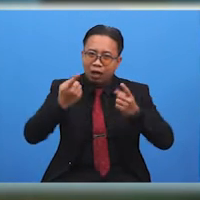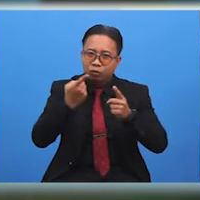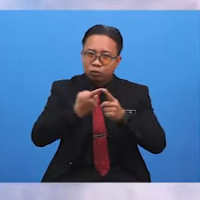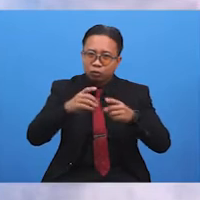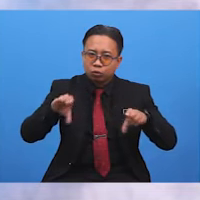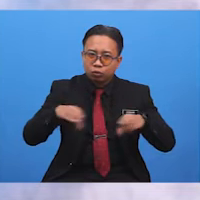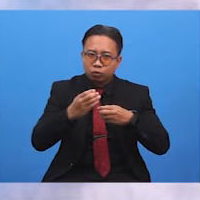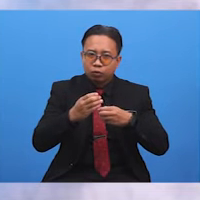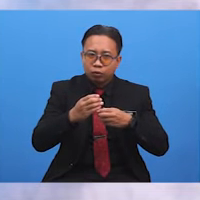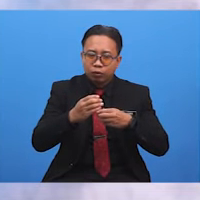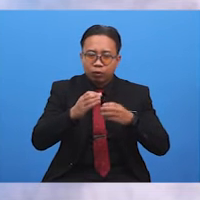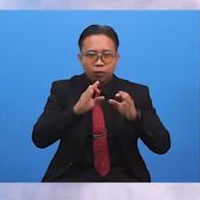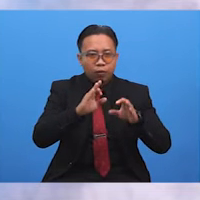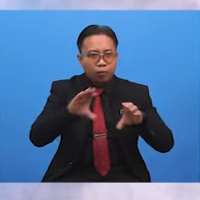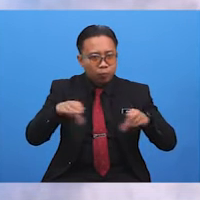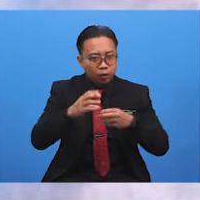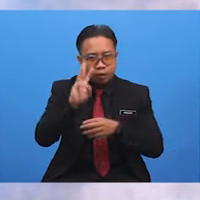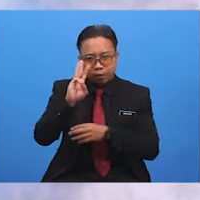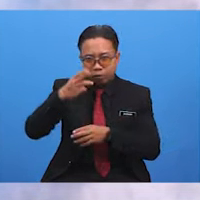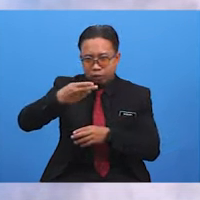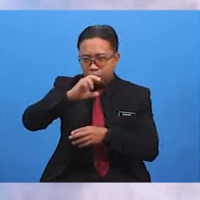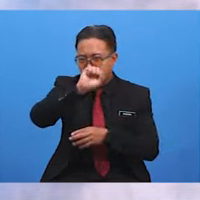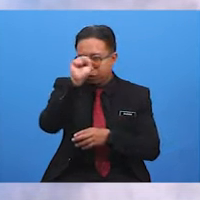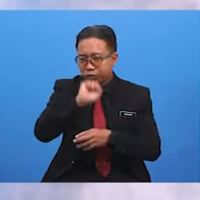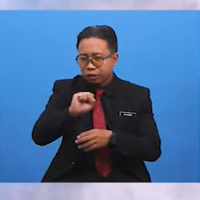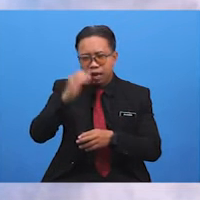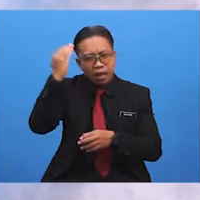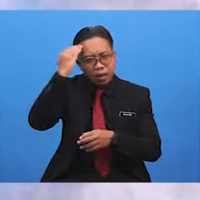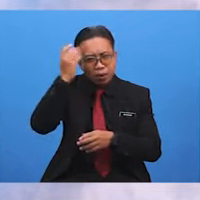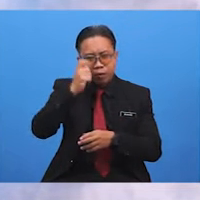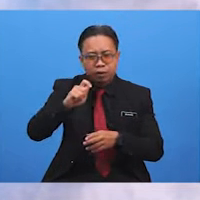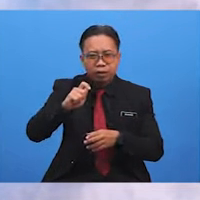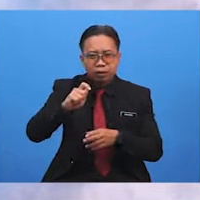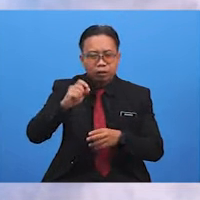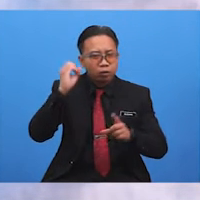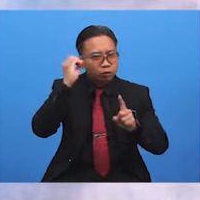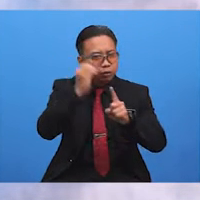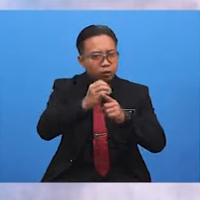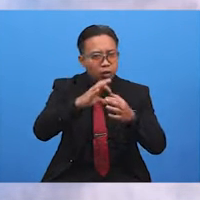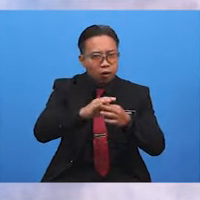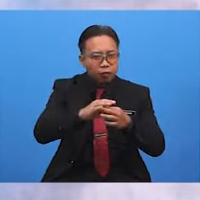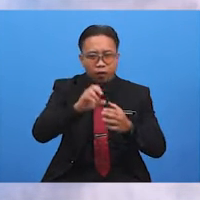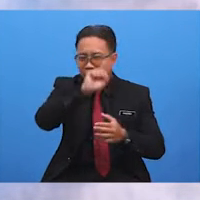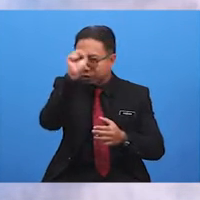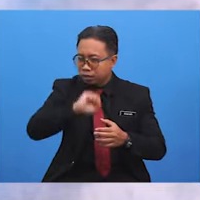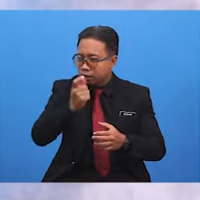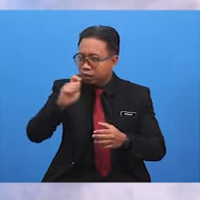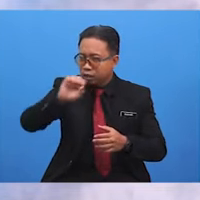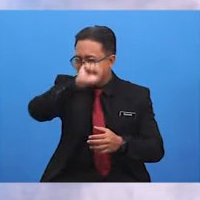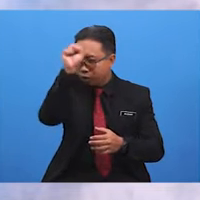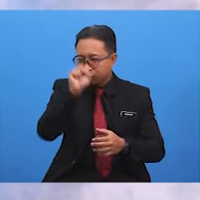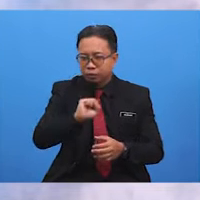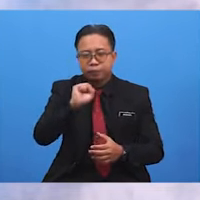to form WH questions and know the purposes of asking the questions